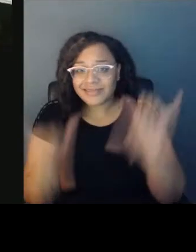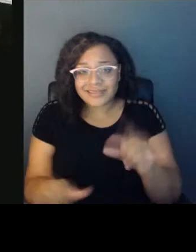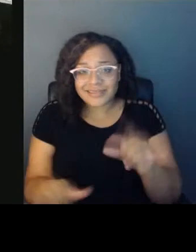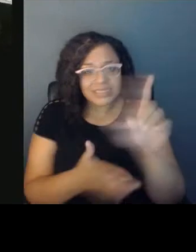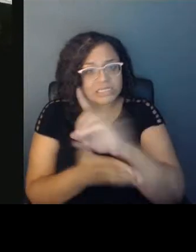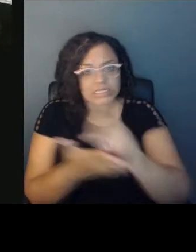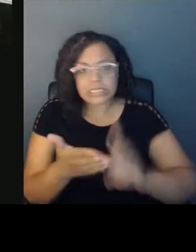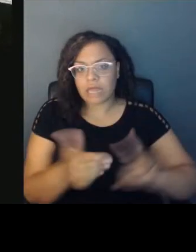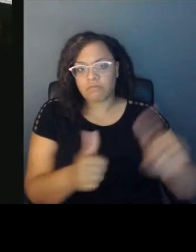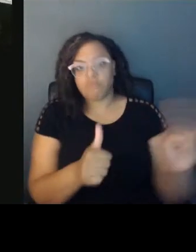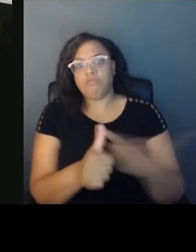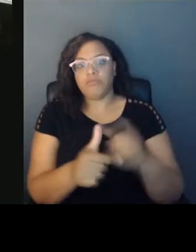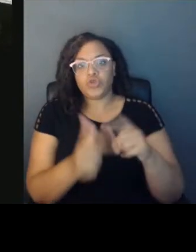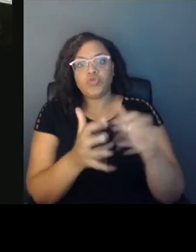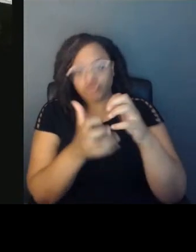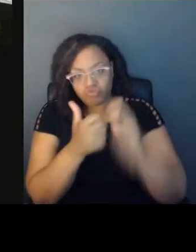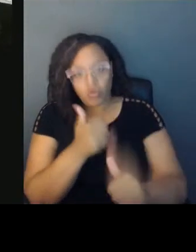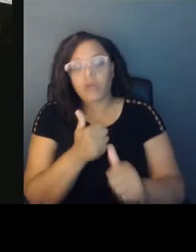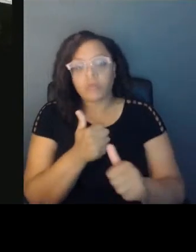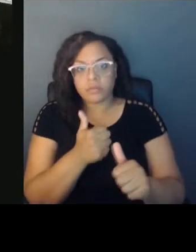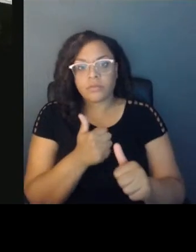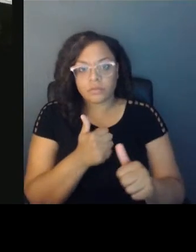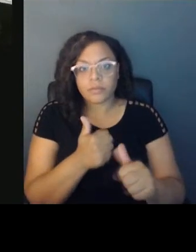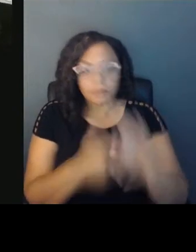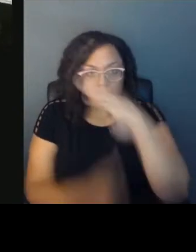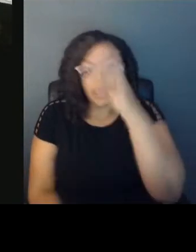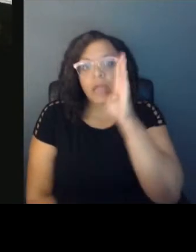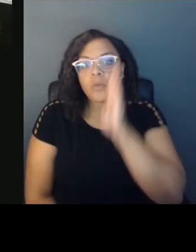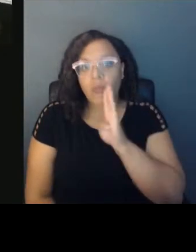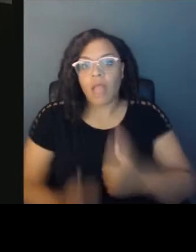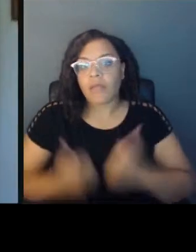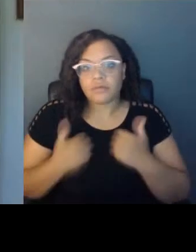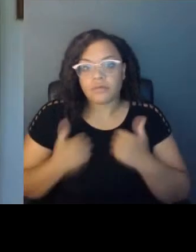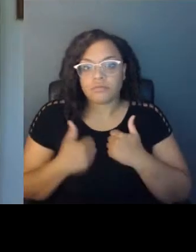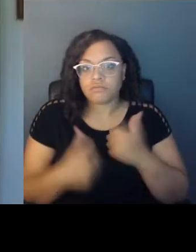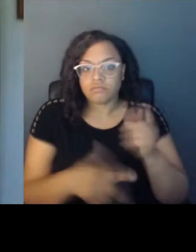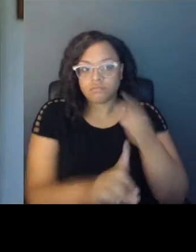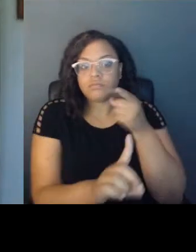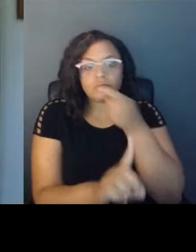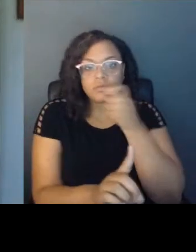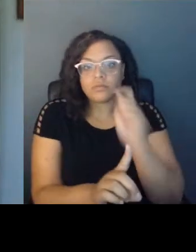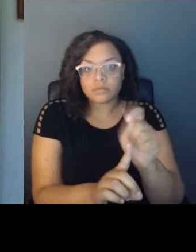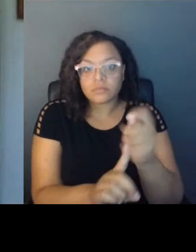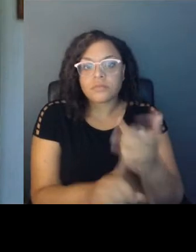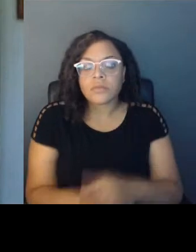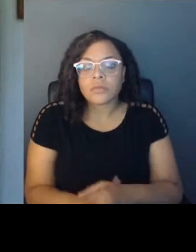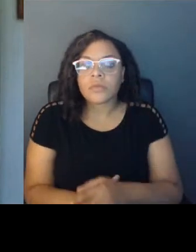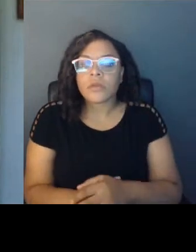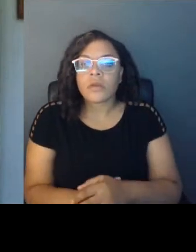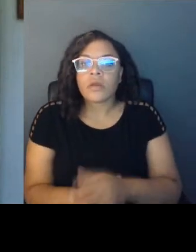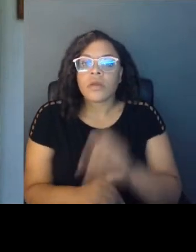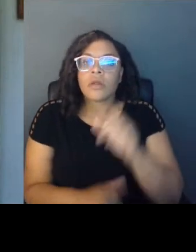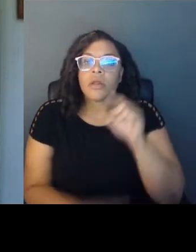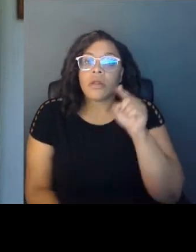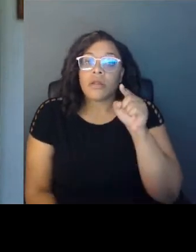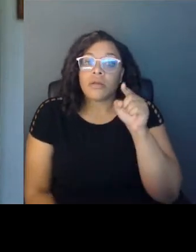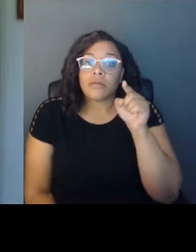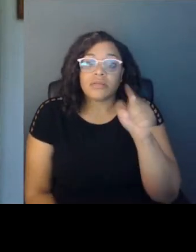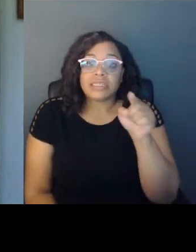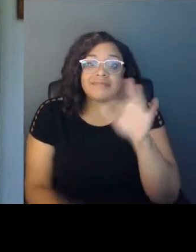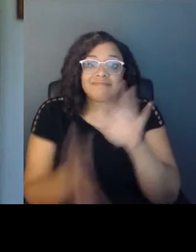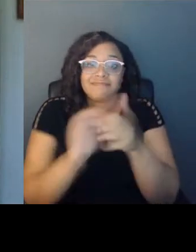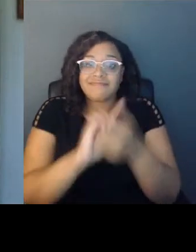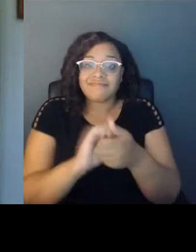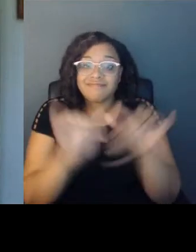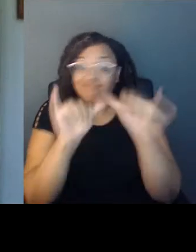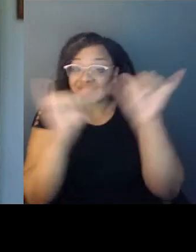destroy black and brown lives. And they're one and the same. The system is not broken, it's operating as